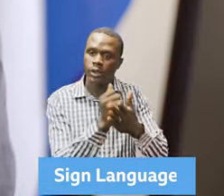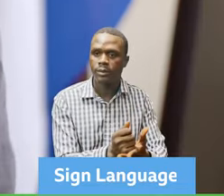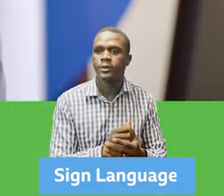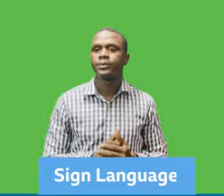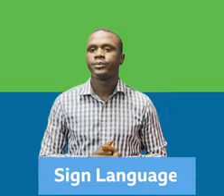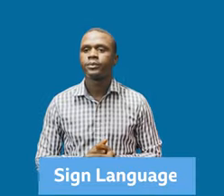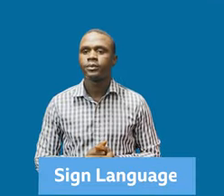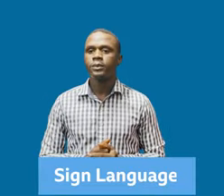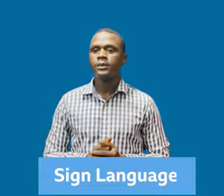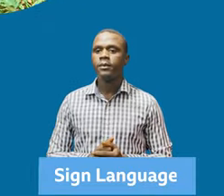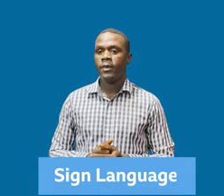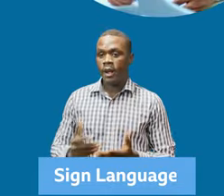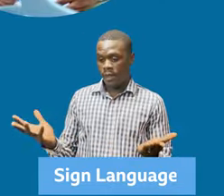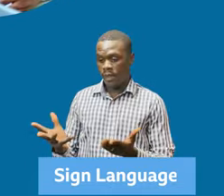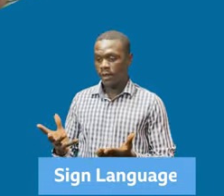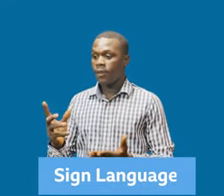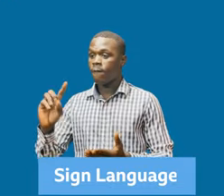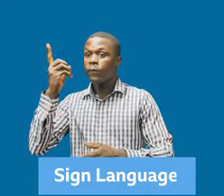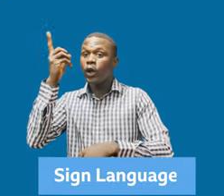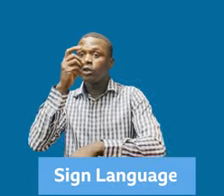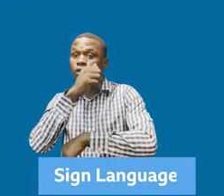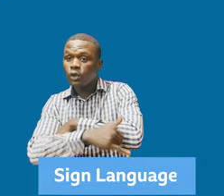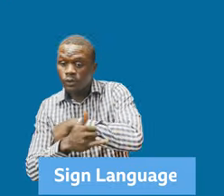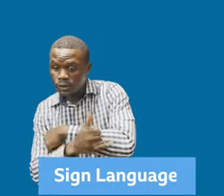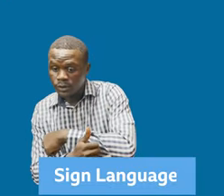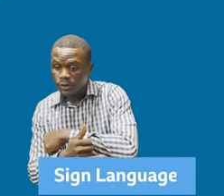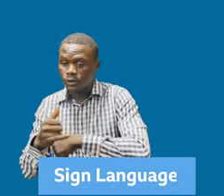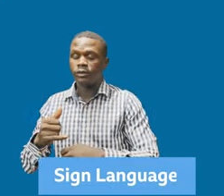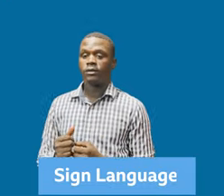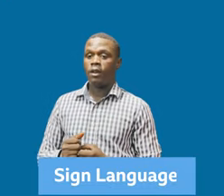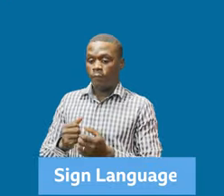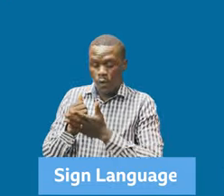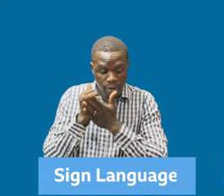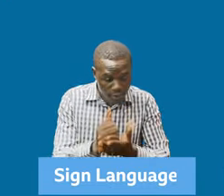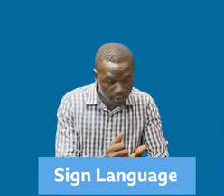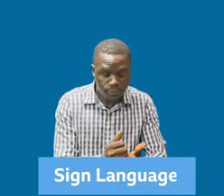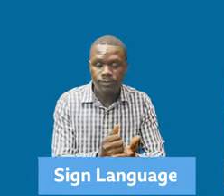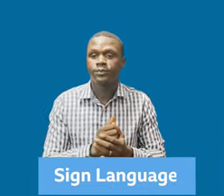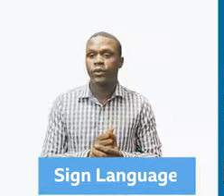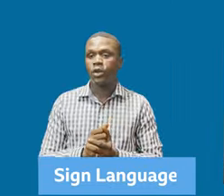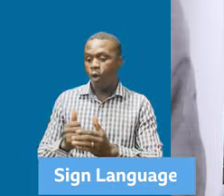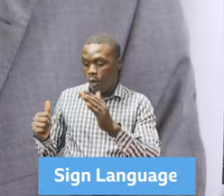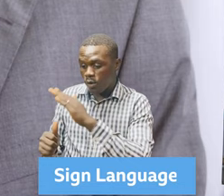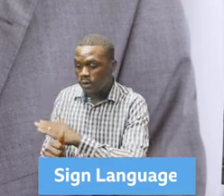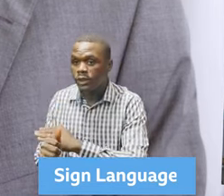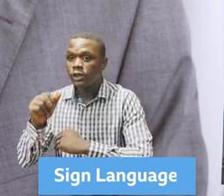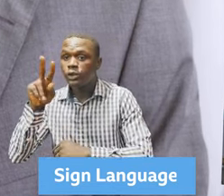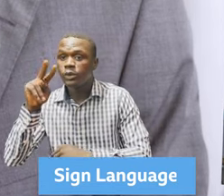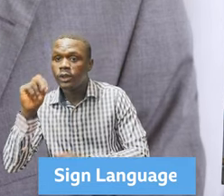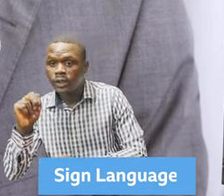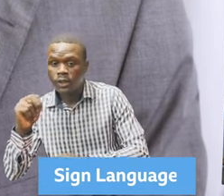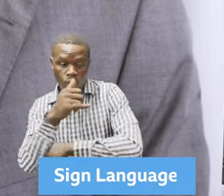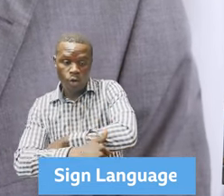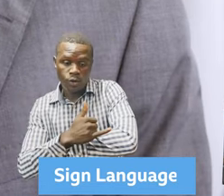countries to implement the cooperation framework under the UN Development System Reform, the UN Country Team in Sierra